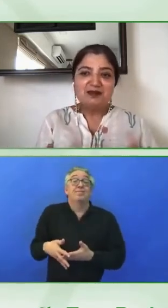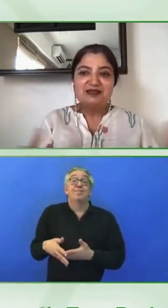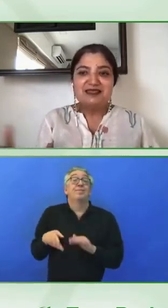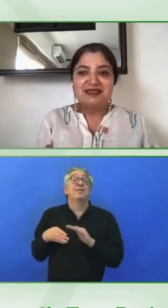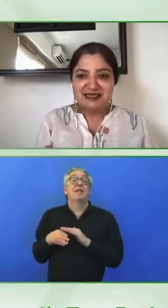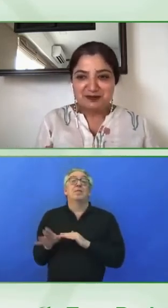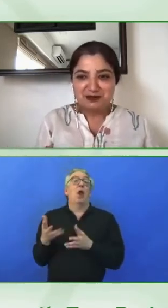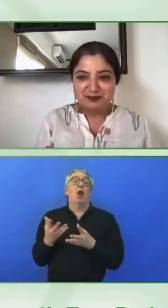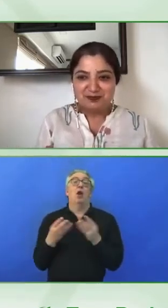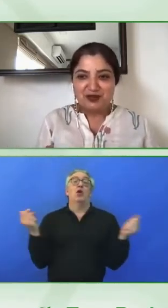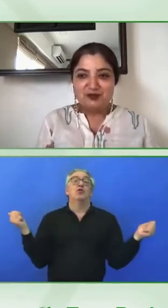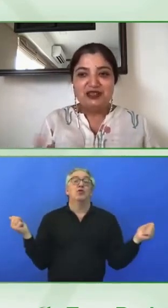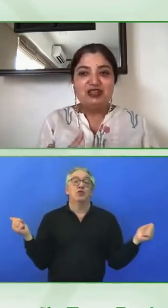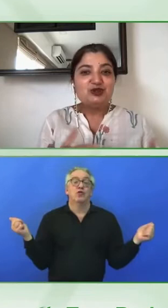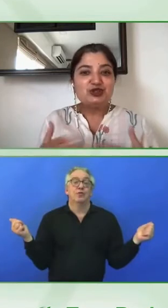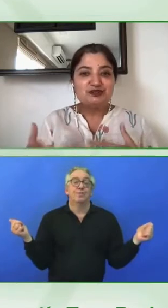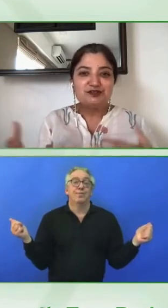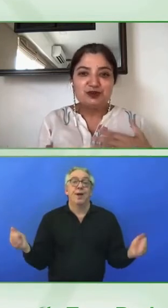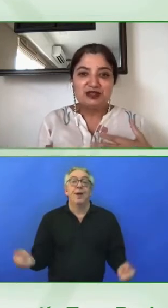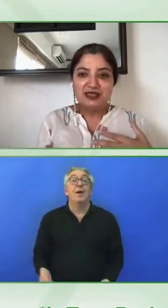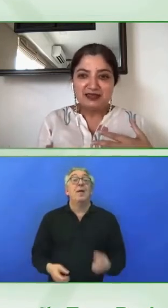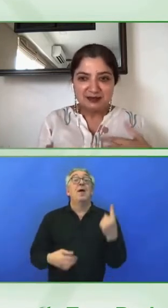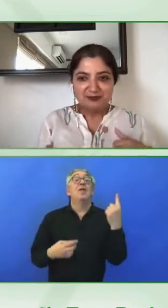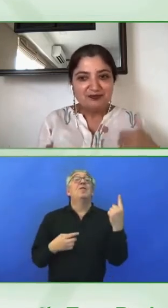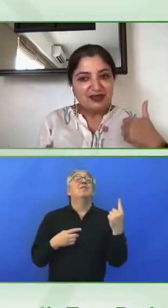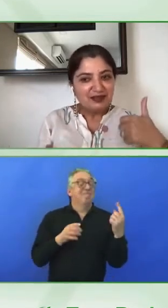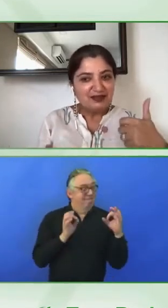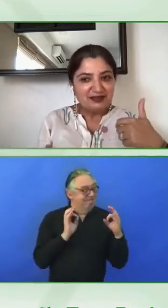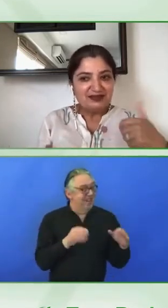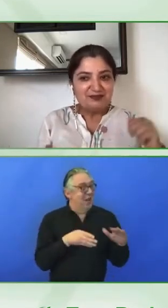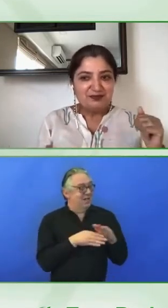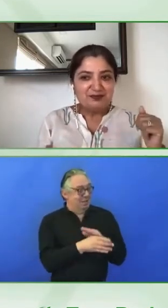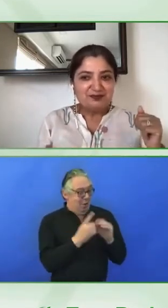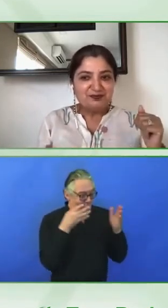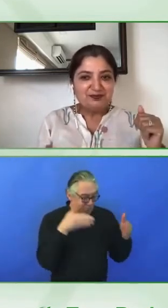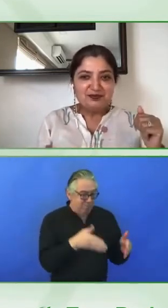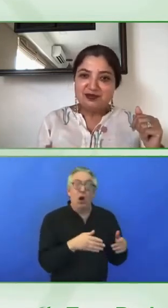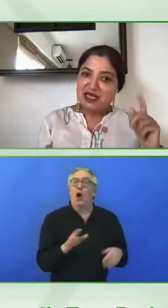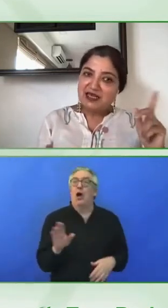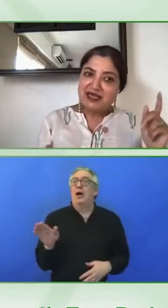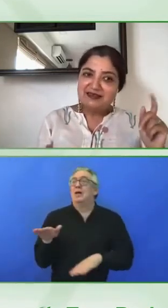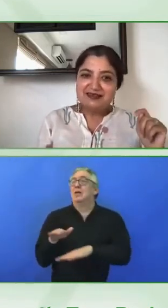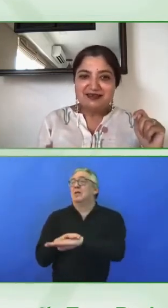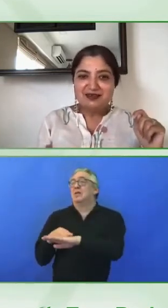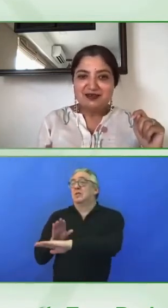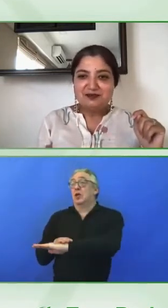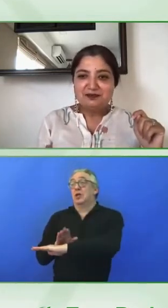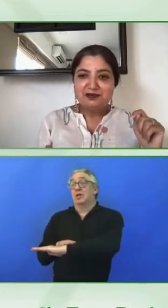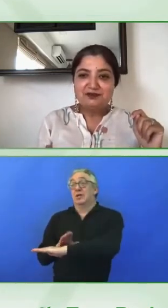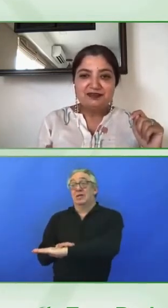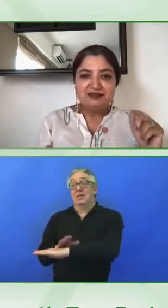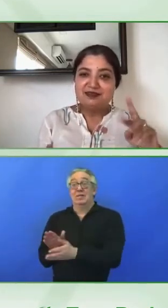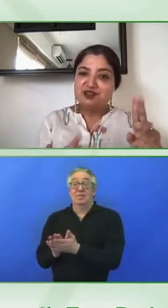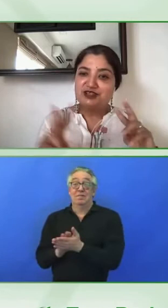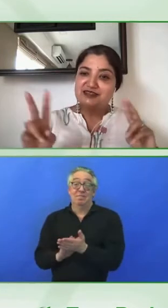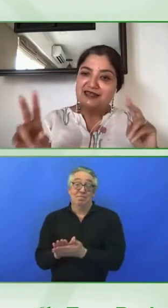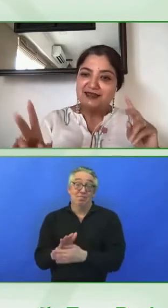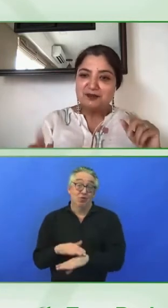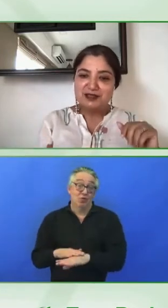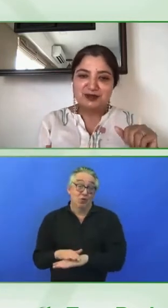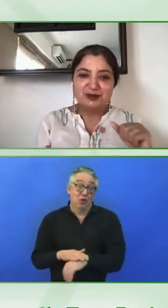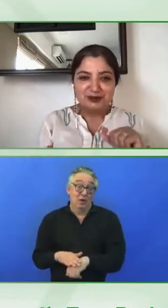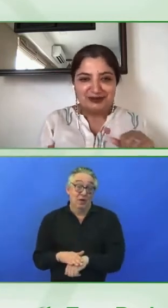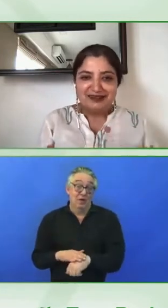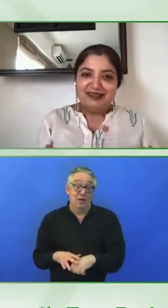time it becomes inaccessible. We need to shift within that. Sorry about this, Shelby. We'll just write, just another minute. Perfect. It got